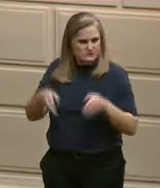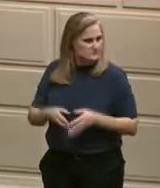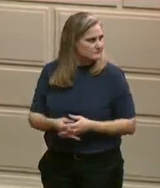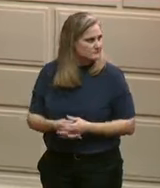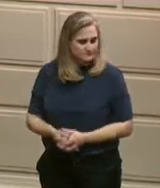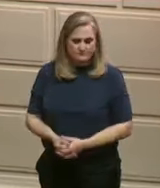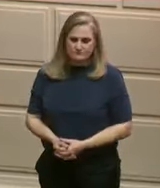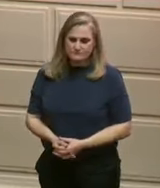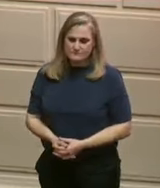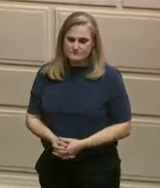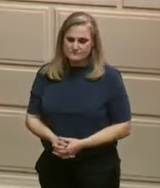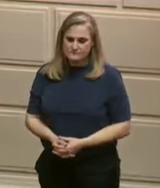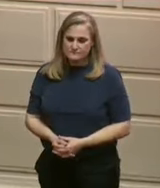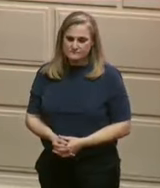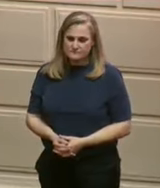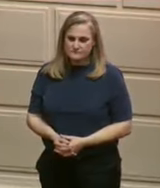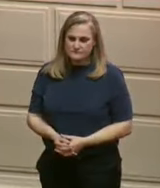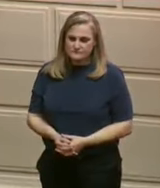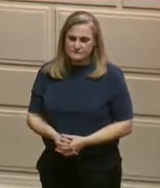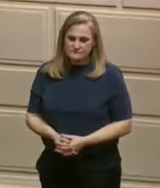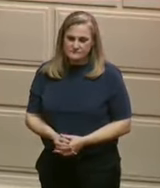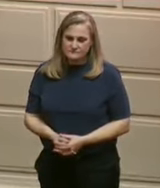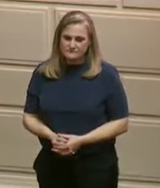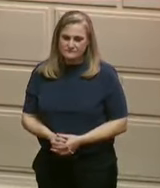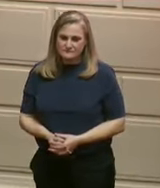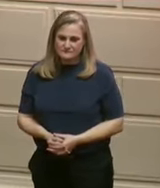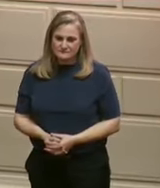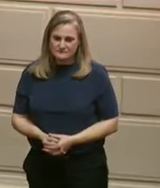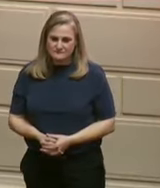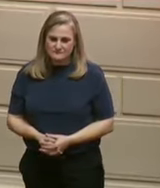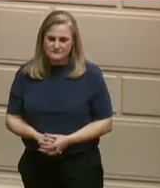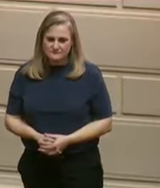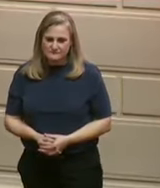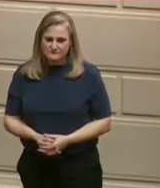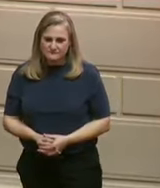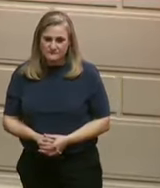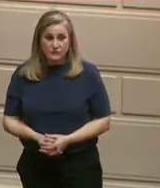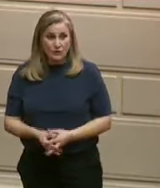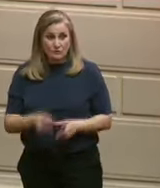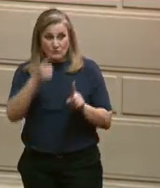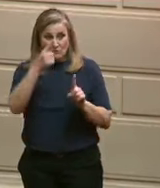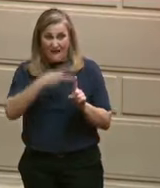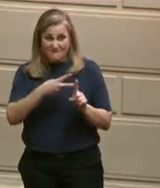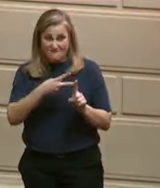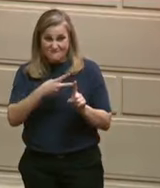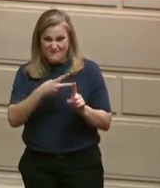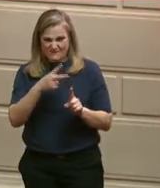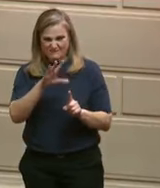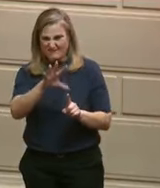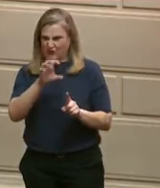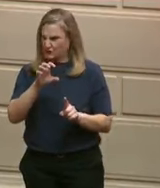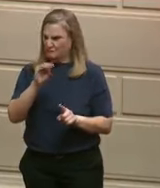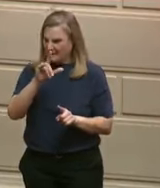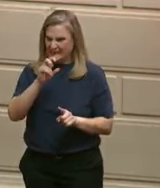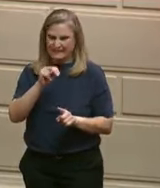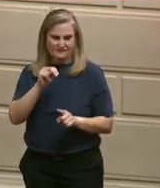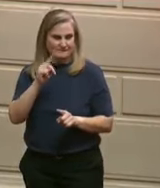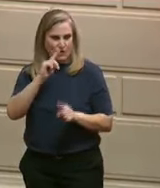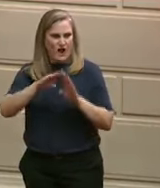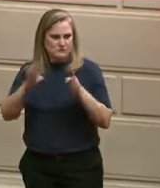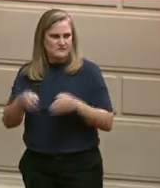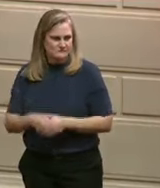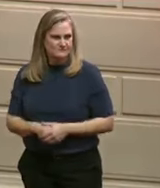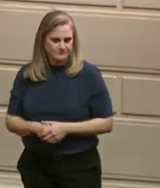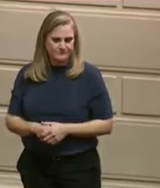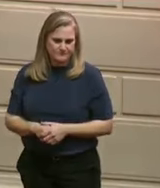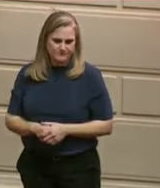we've allocated nearly a half a billion dollars to housing. And while building doesn't happen overnight, we